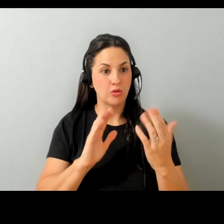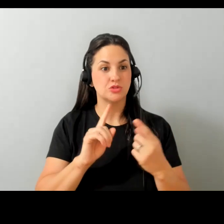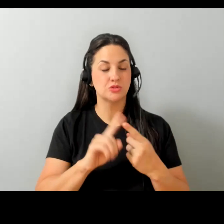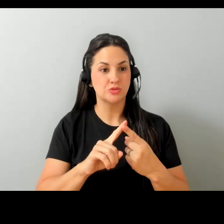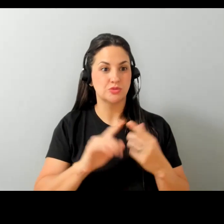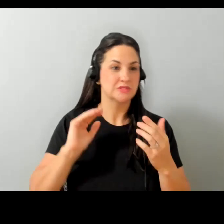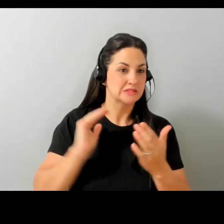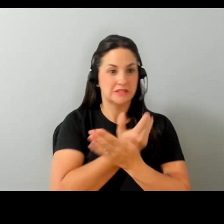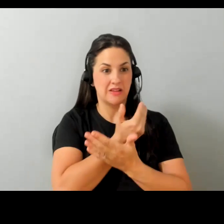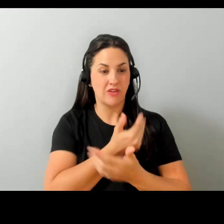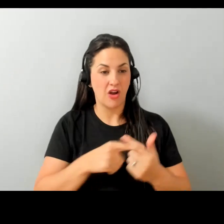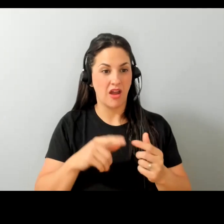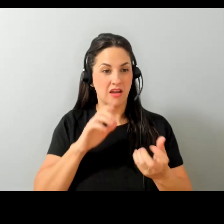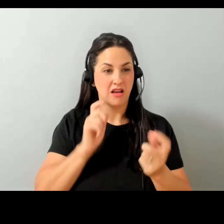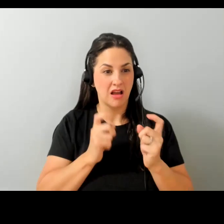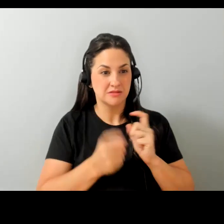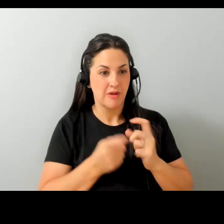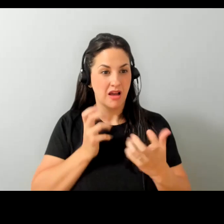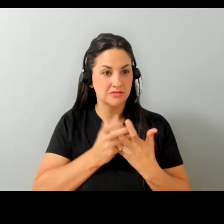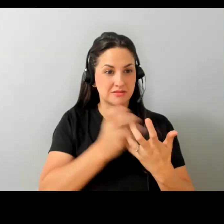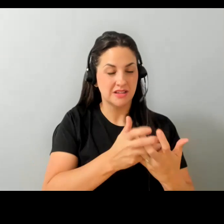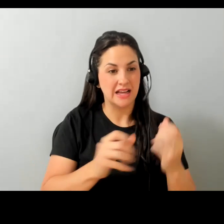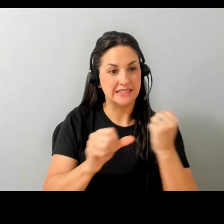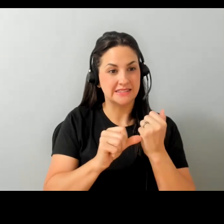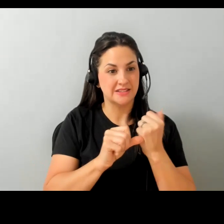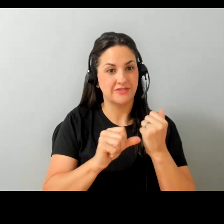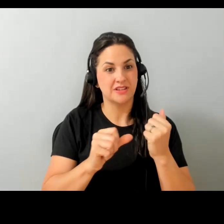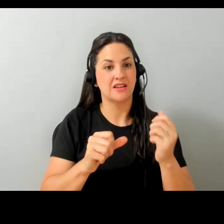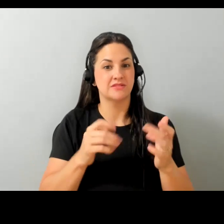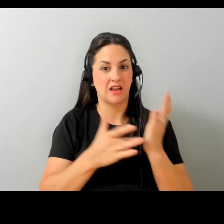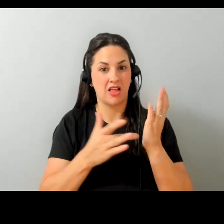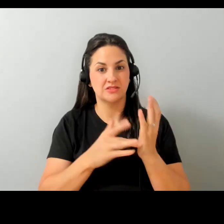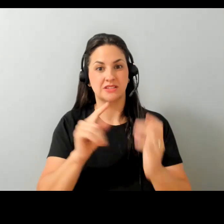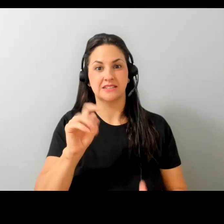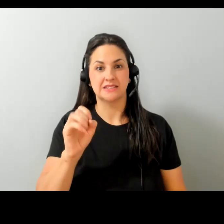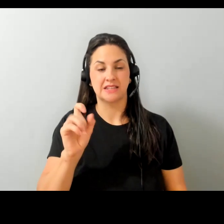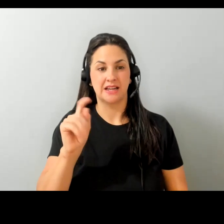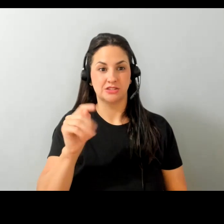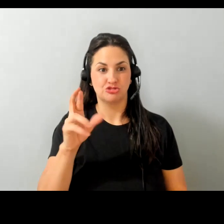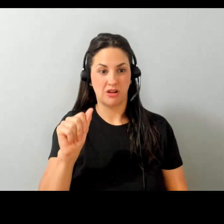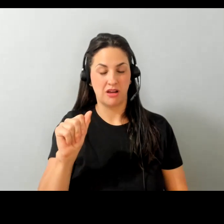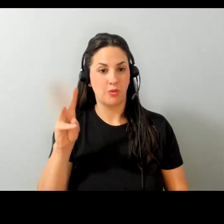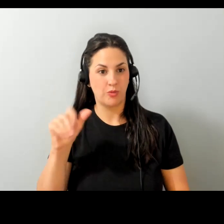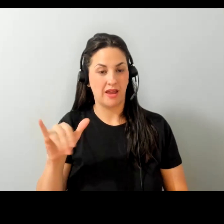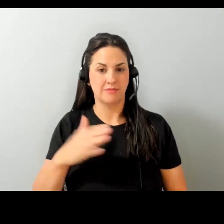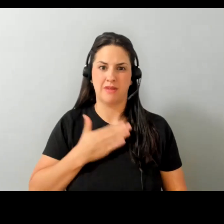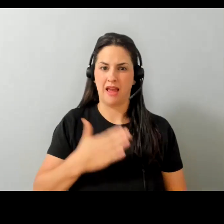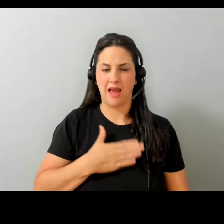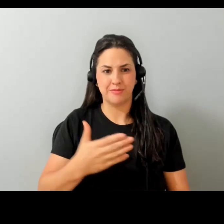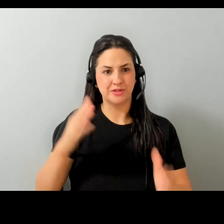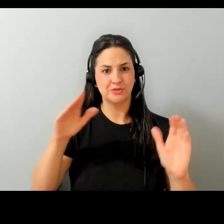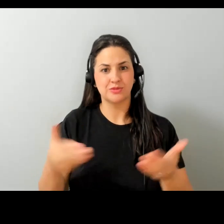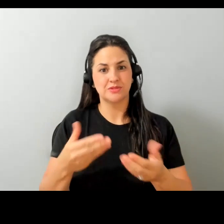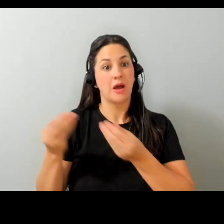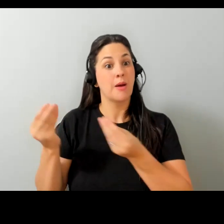-art customized assistive technology the tetra way and um it's my pleasure to introduce to you our